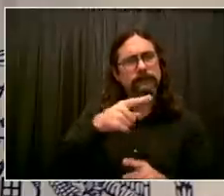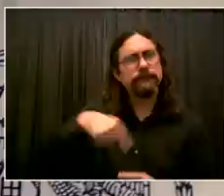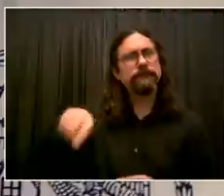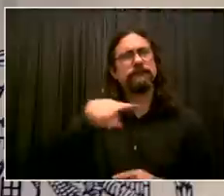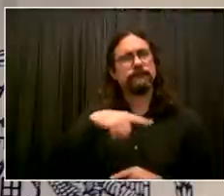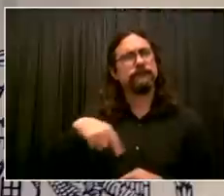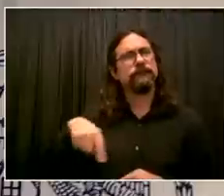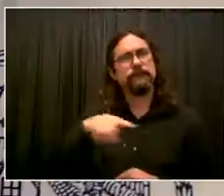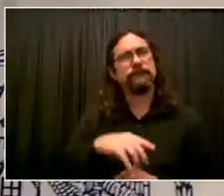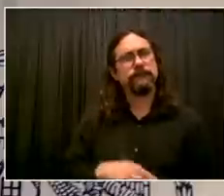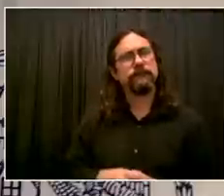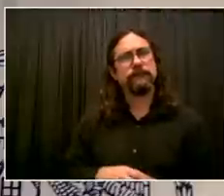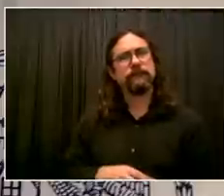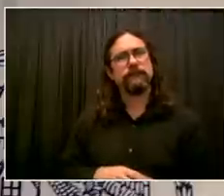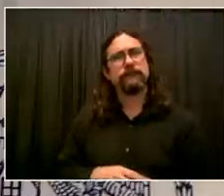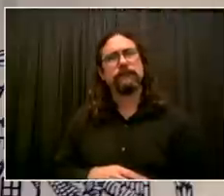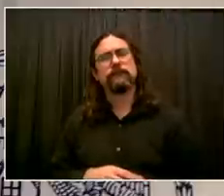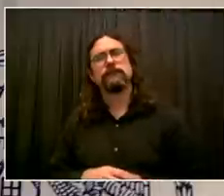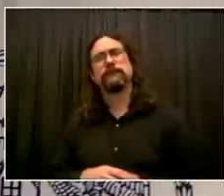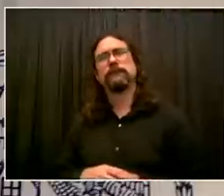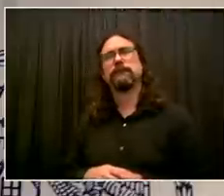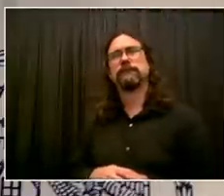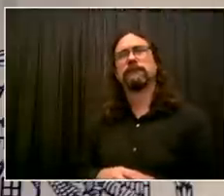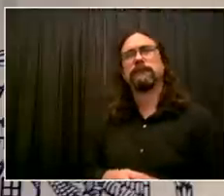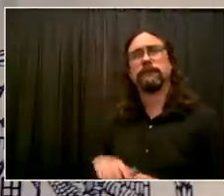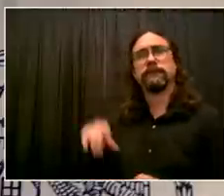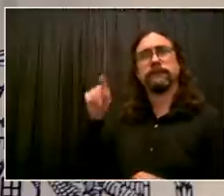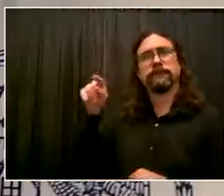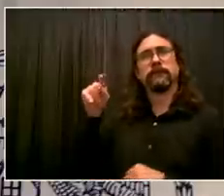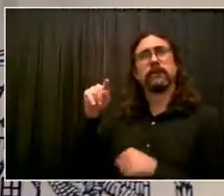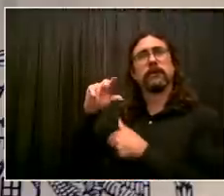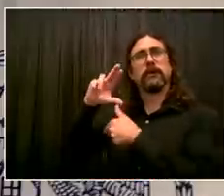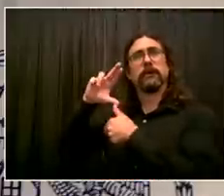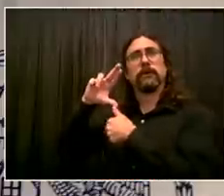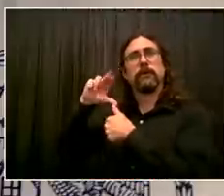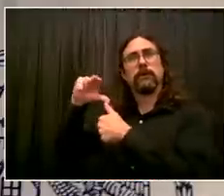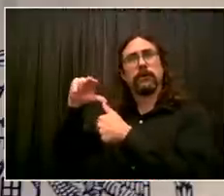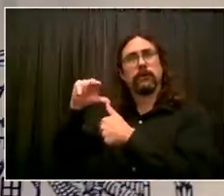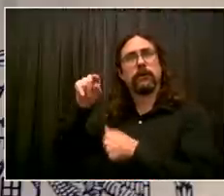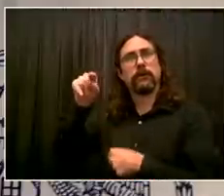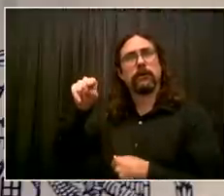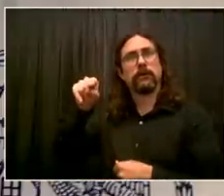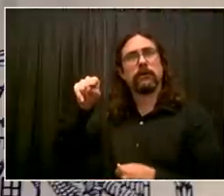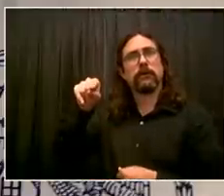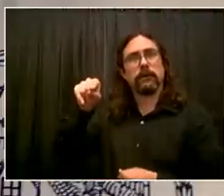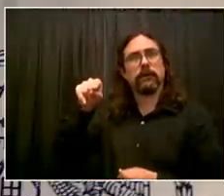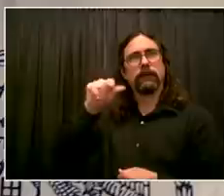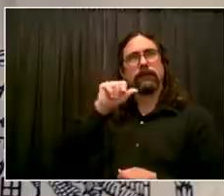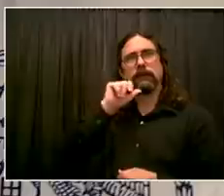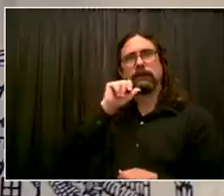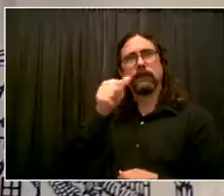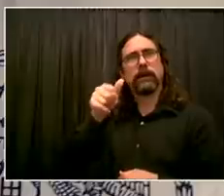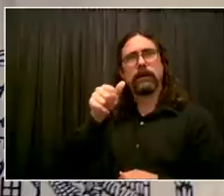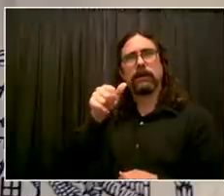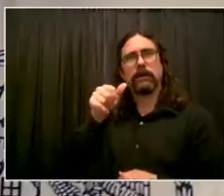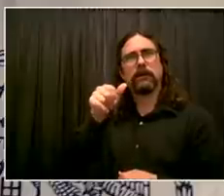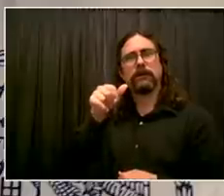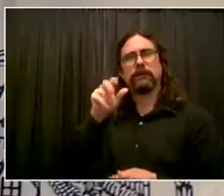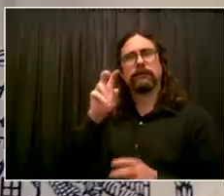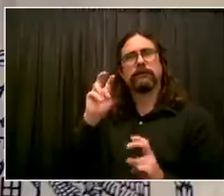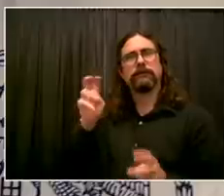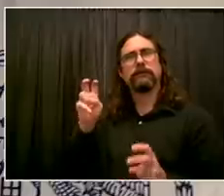Never seen remnants of anything do as much harm and cause as much destruction. So this is a brand new world.